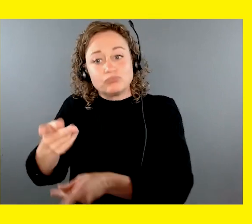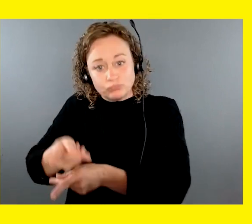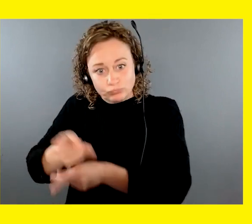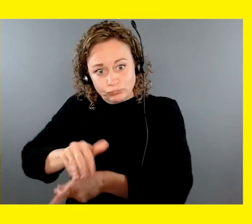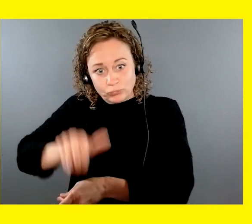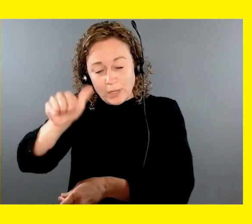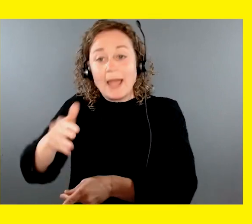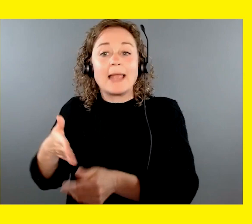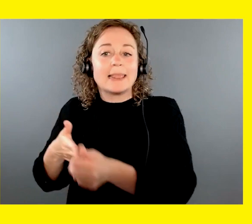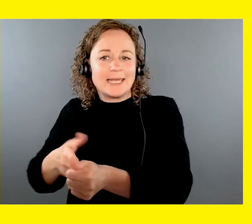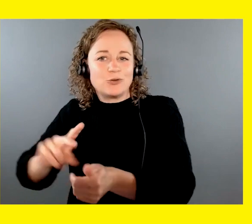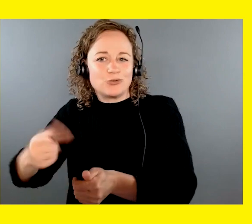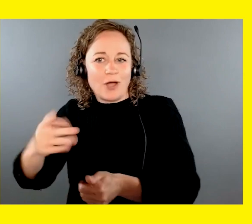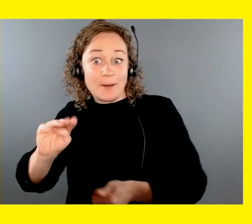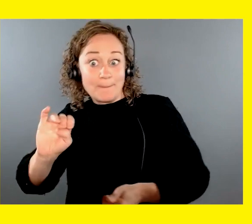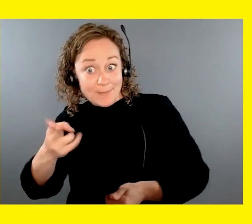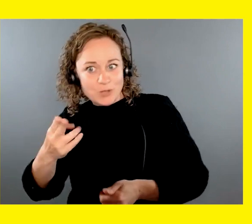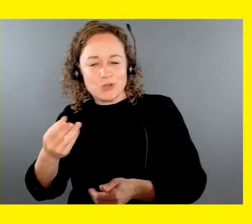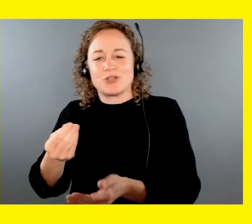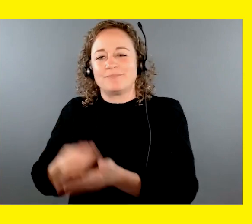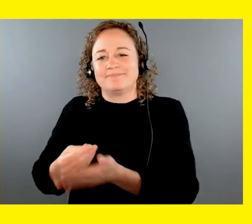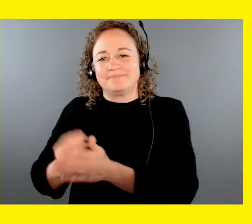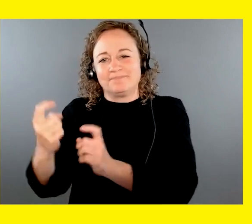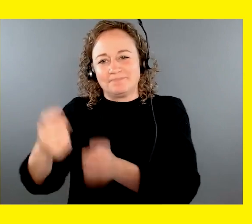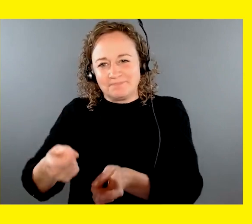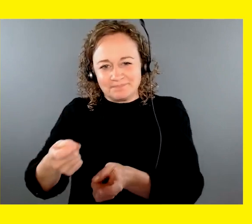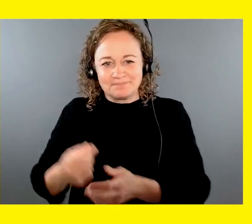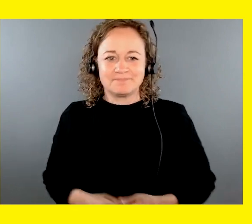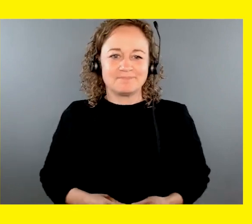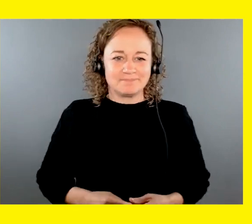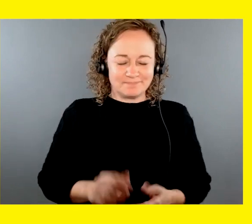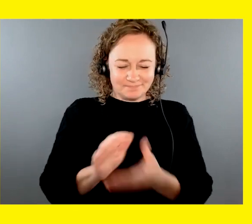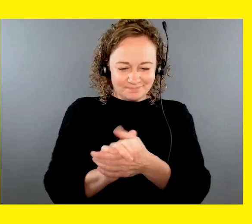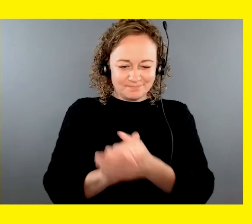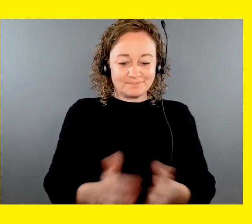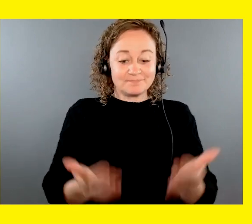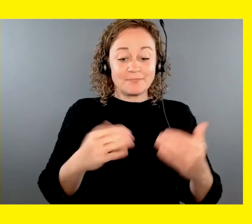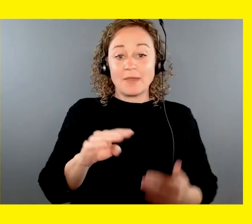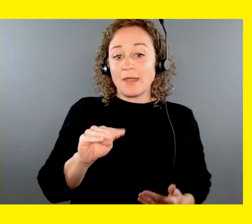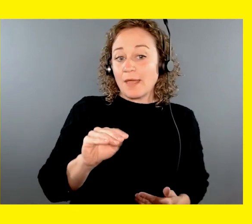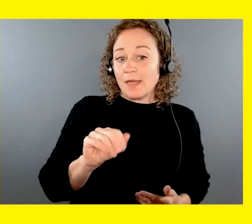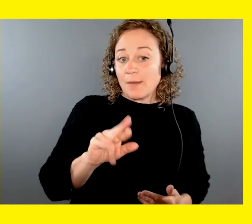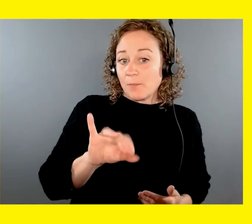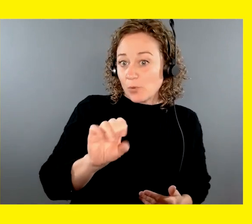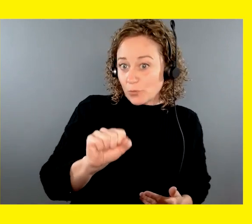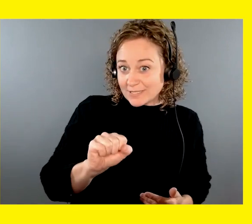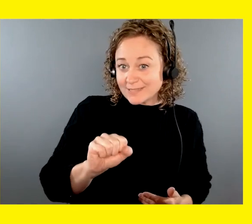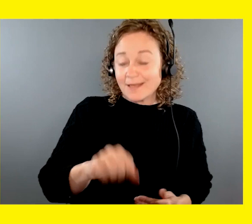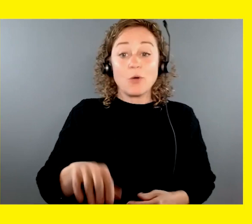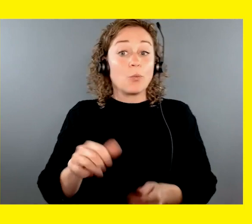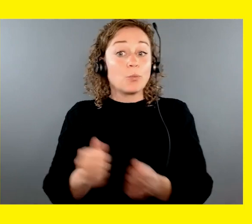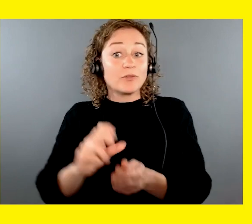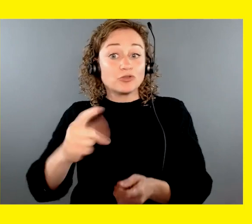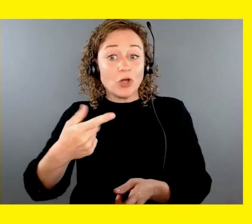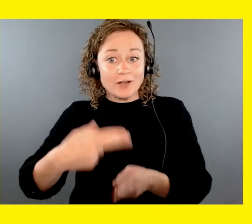Blind in Michigan. Congratulations, Lyle in Quebec. Marissa Hersey Meisner is graduating with Novali, who was raised by